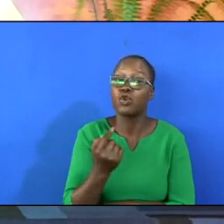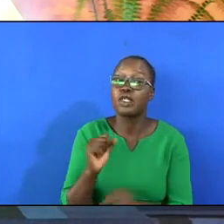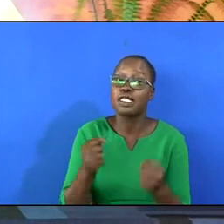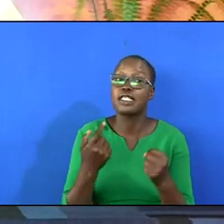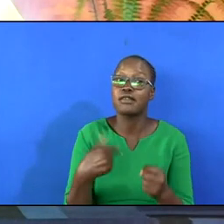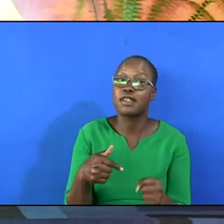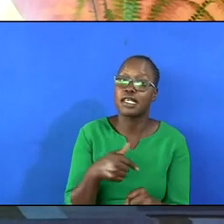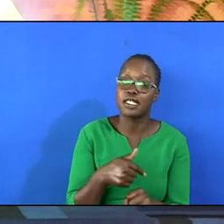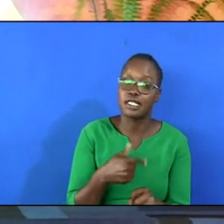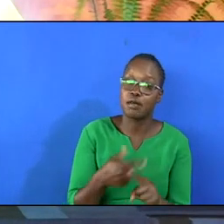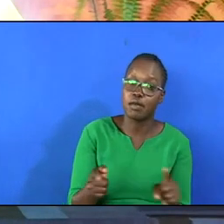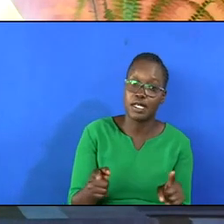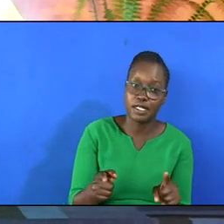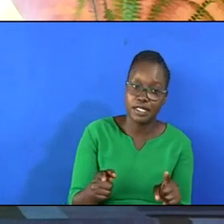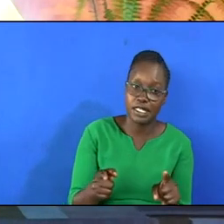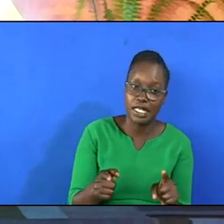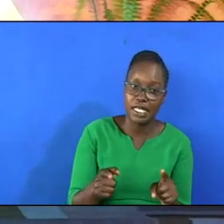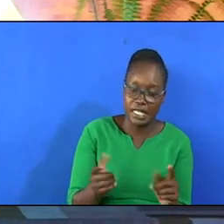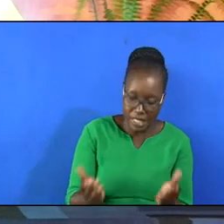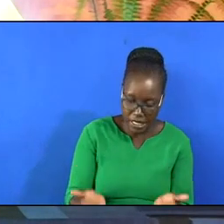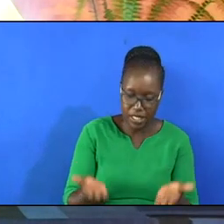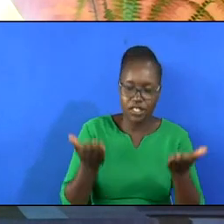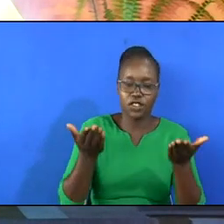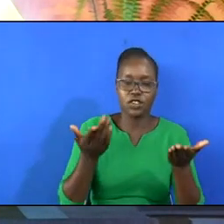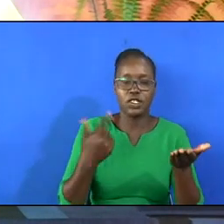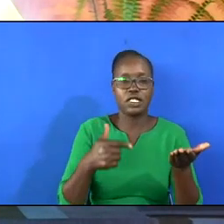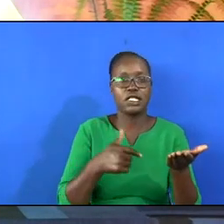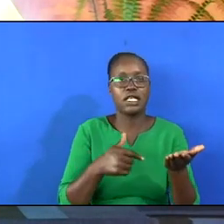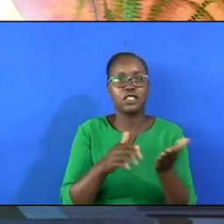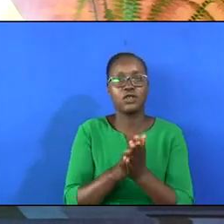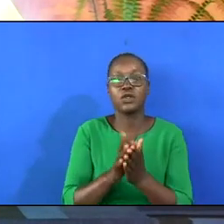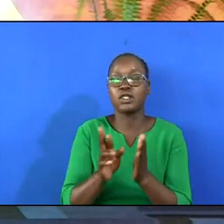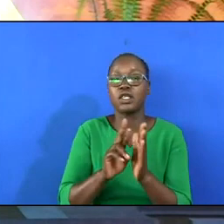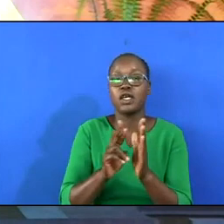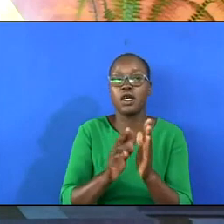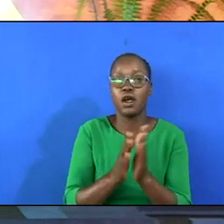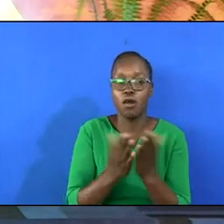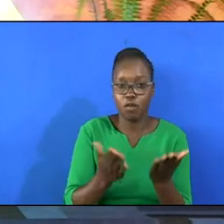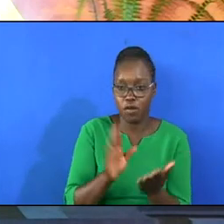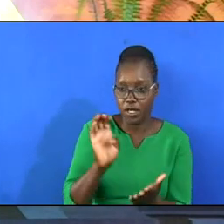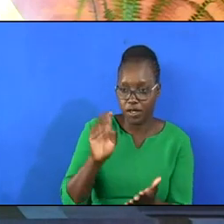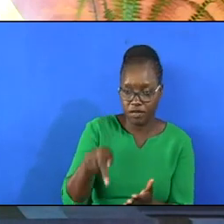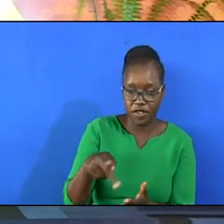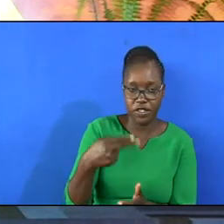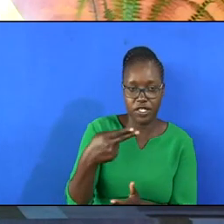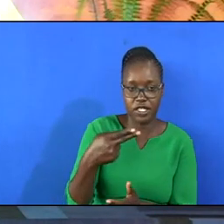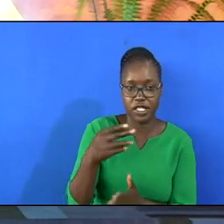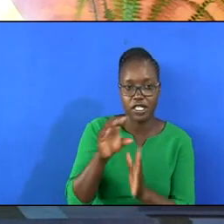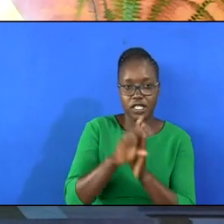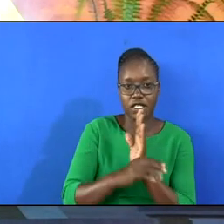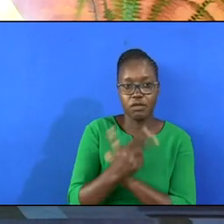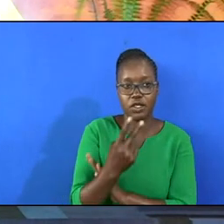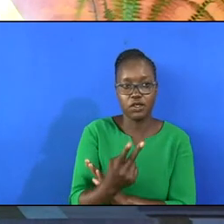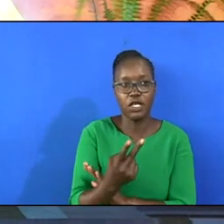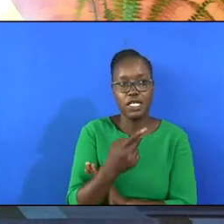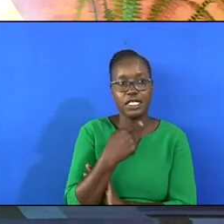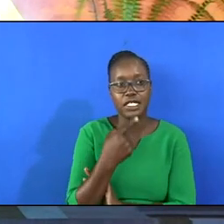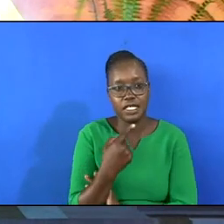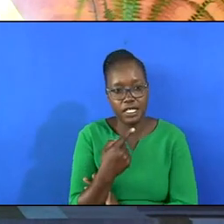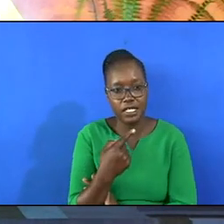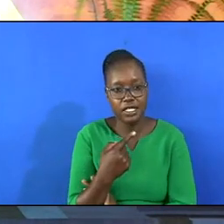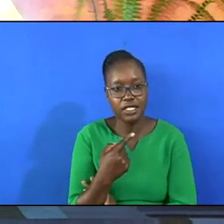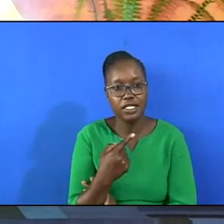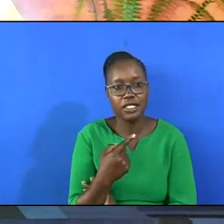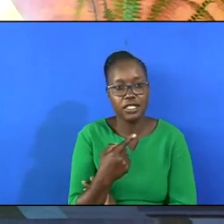saved us but he has exalted us. When you read Ephesians chapter 2 he says in chapter